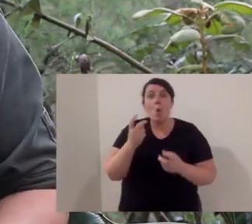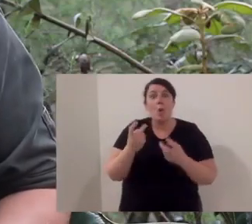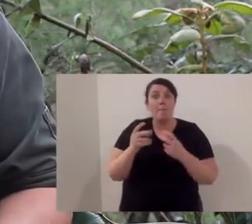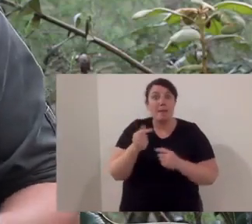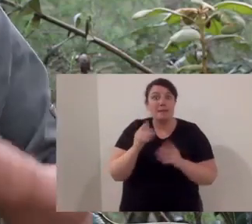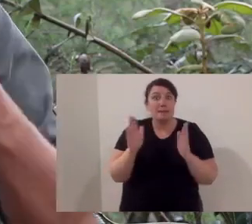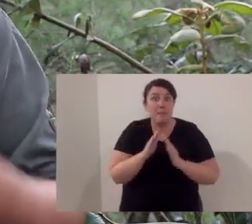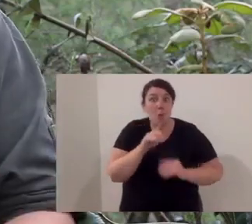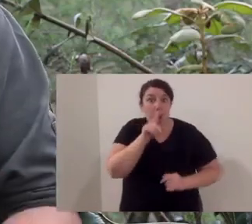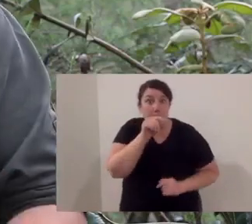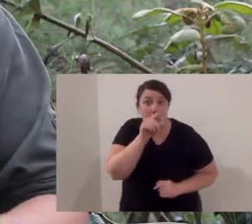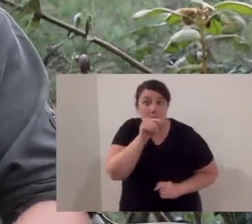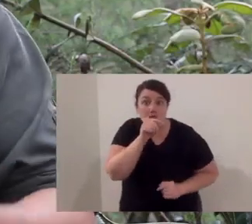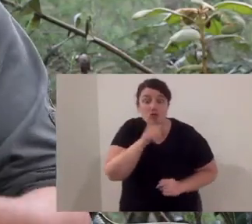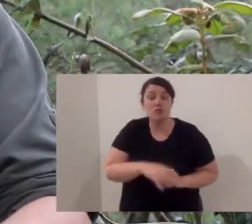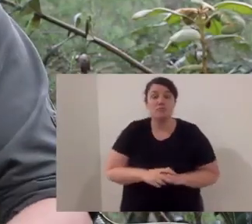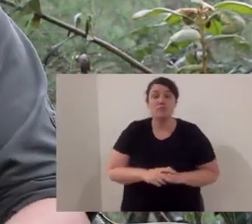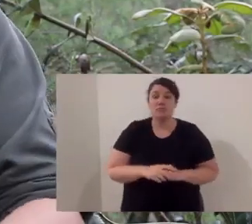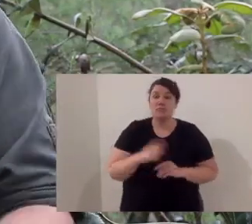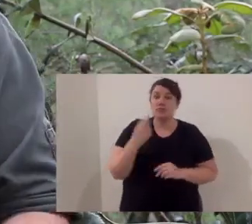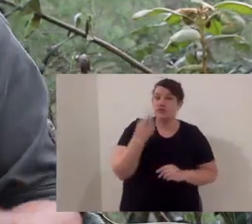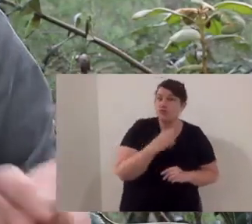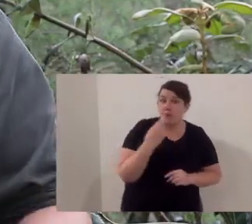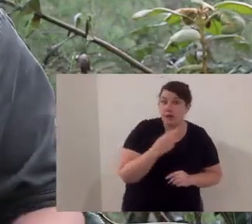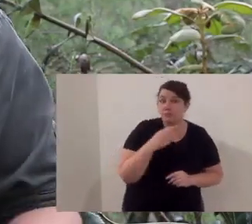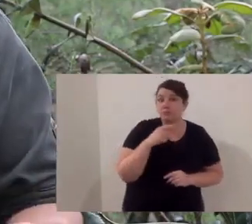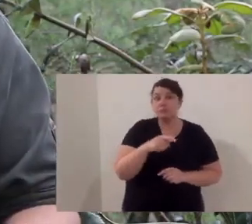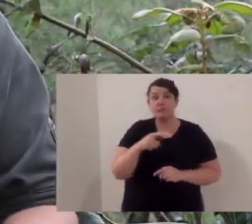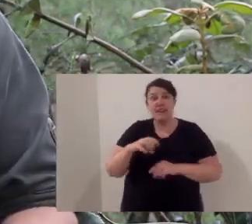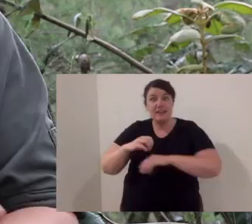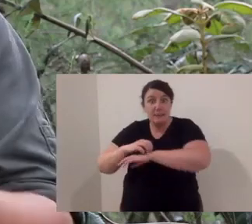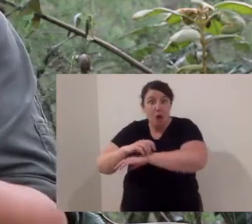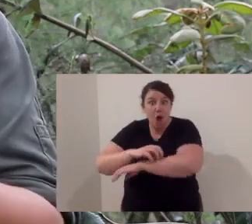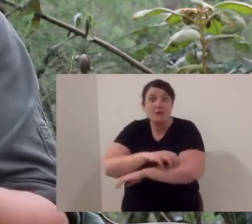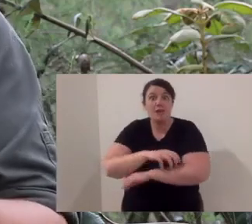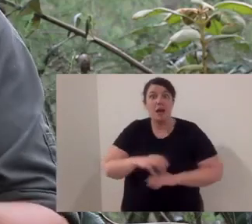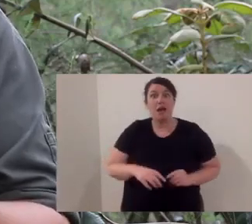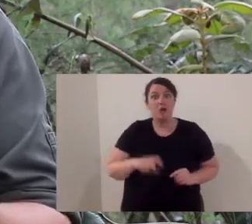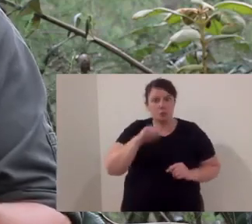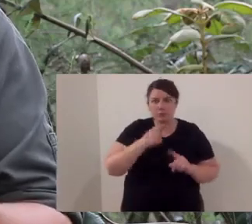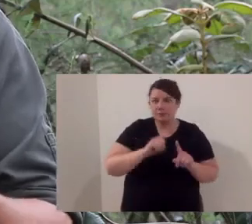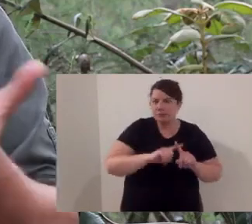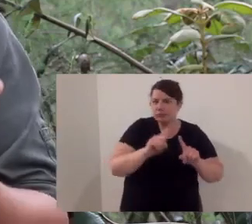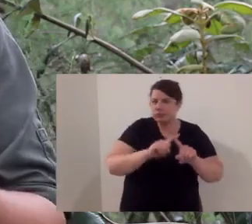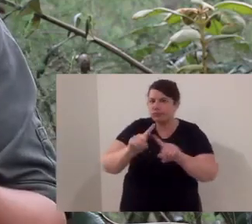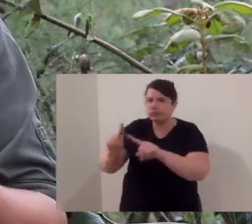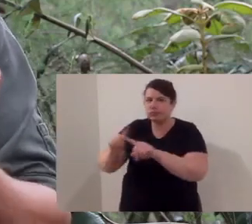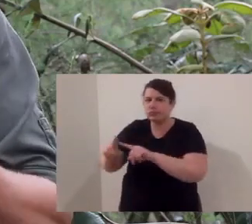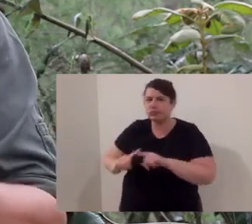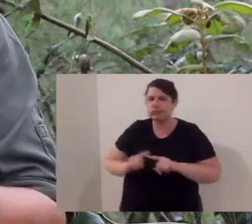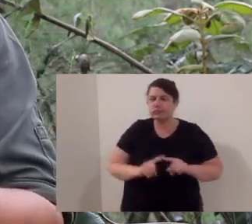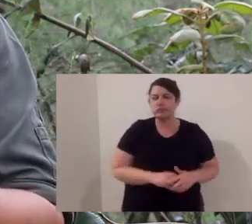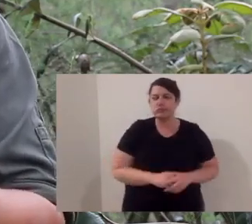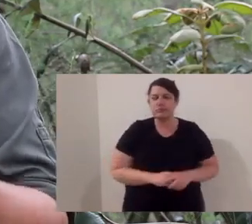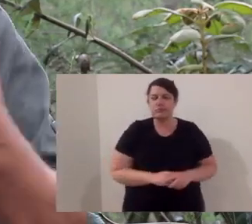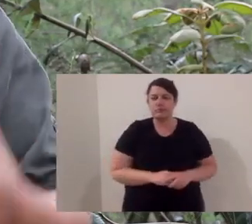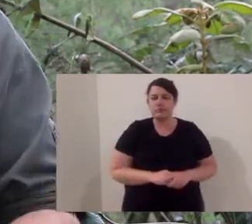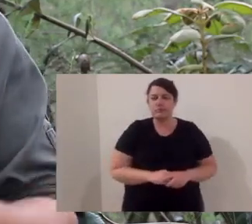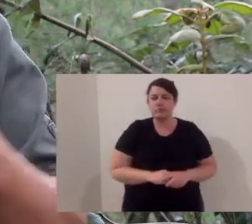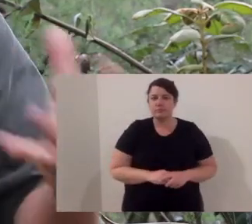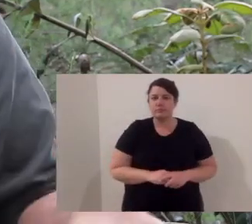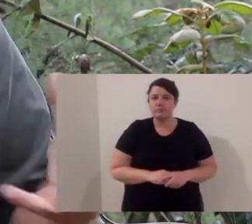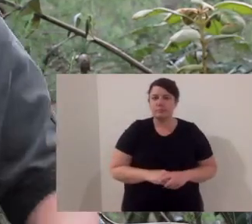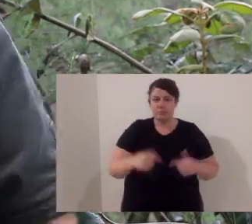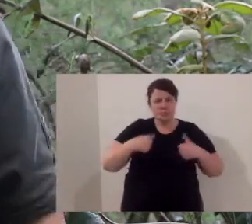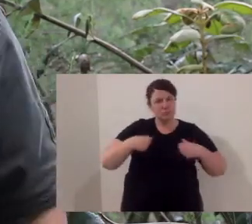grasshoppers. They will opportunistically hunt small birds, small native rodents, reptiles and amphibians. They